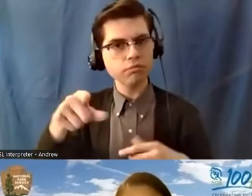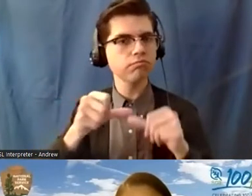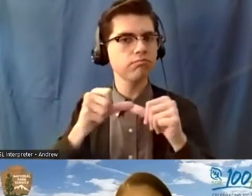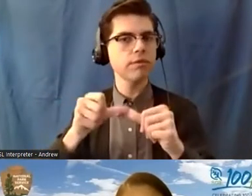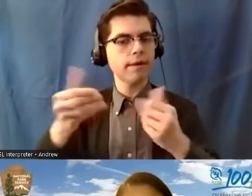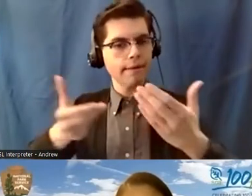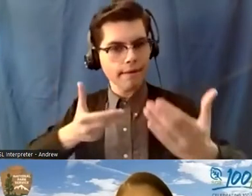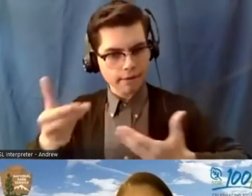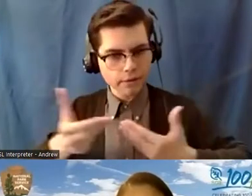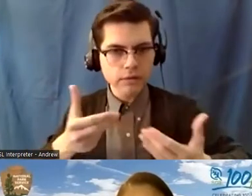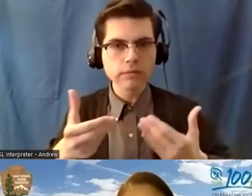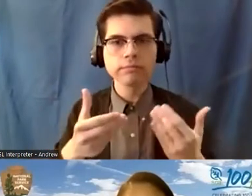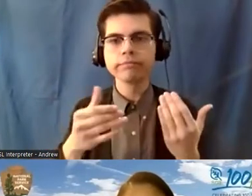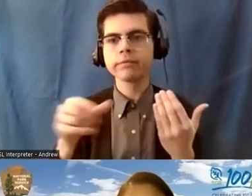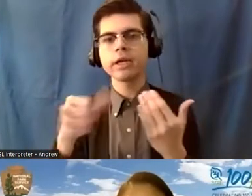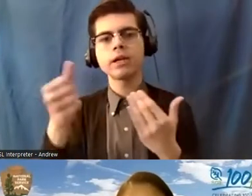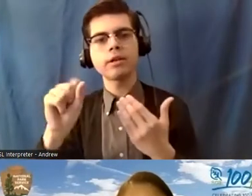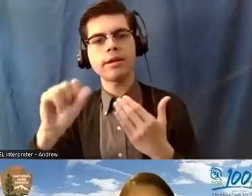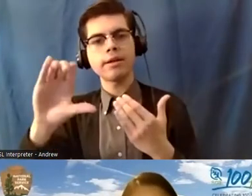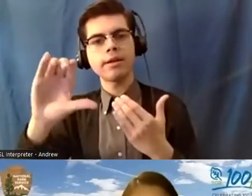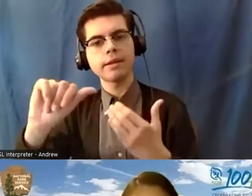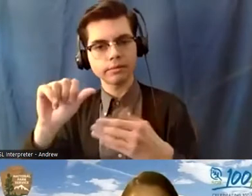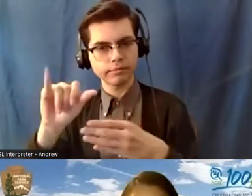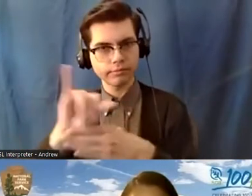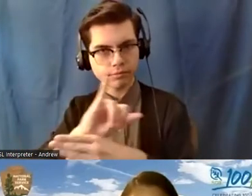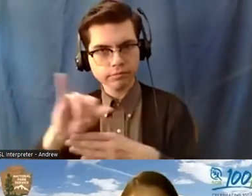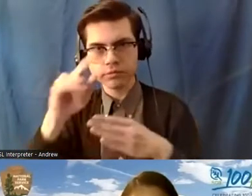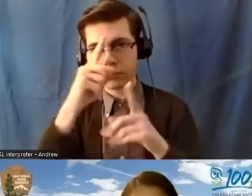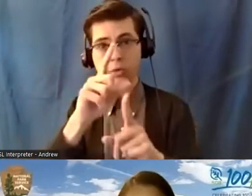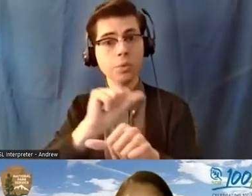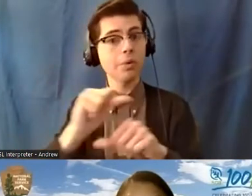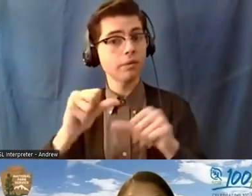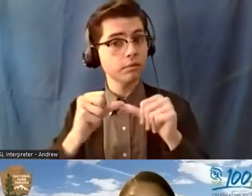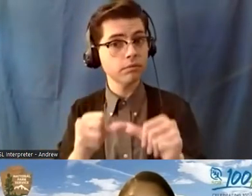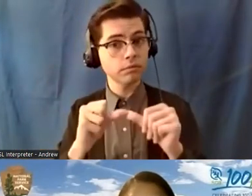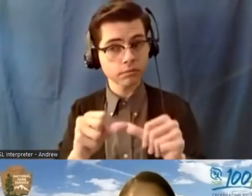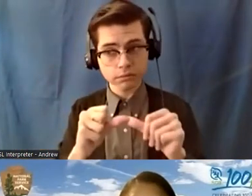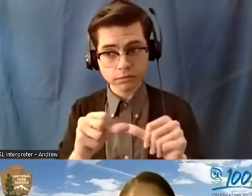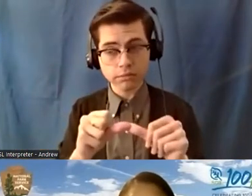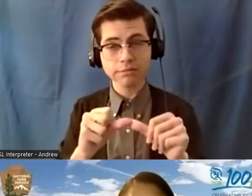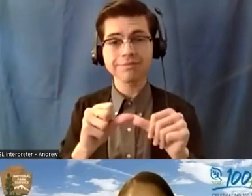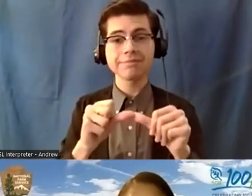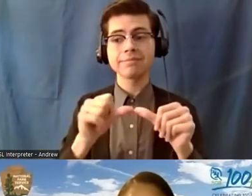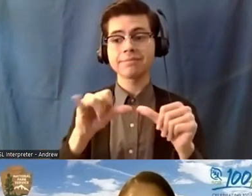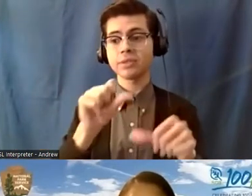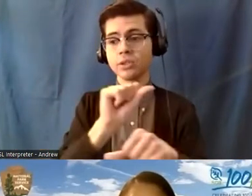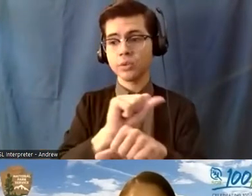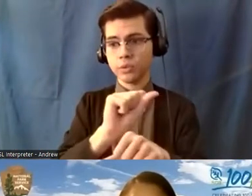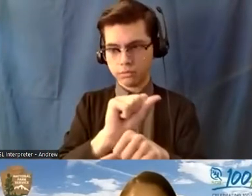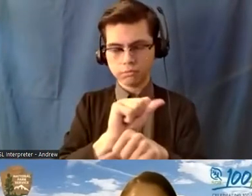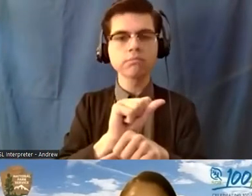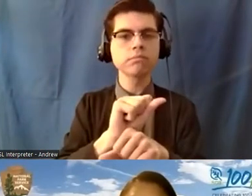additional SCA interns to continue the work that several SCA interns